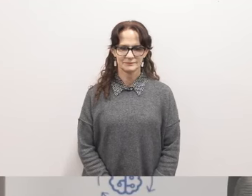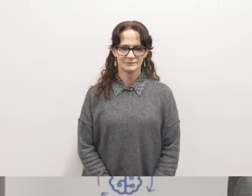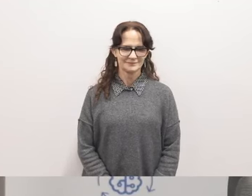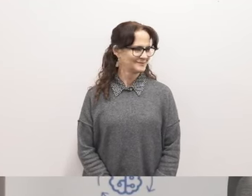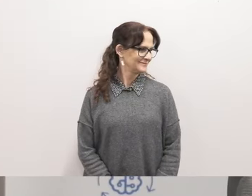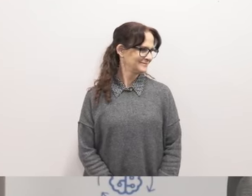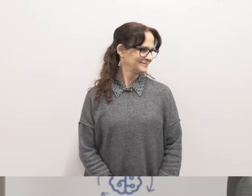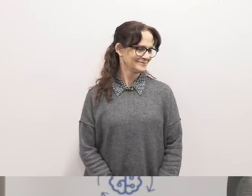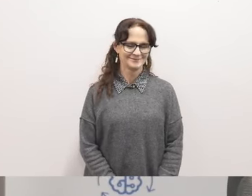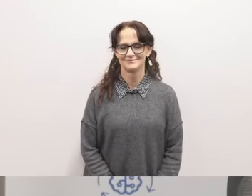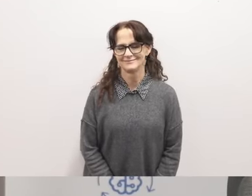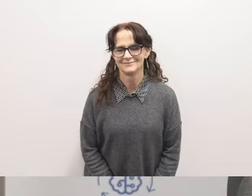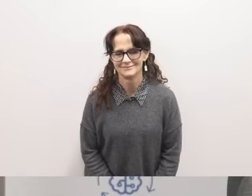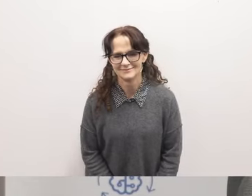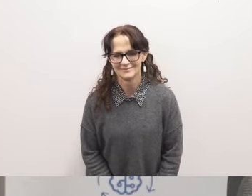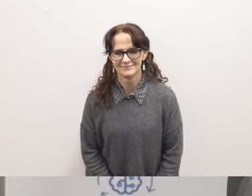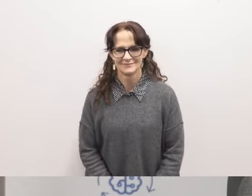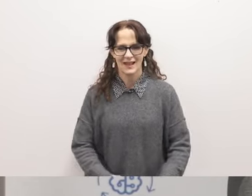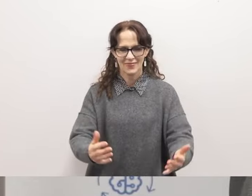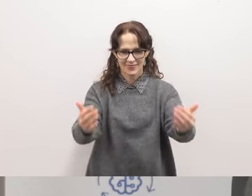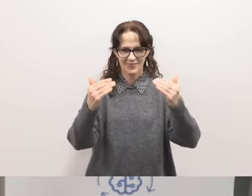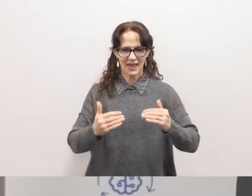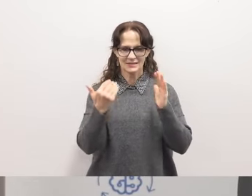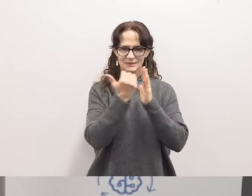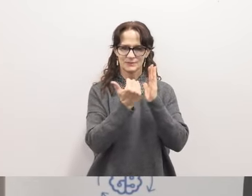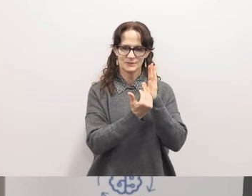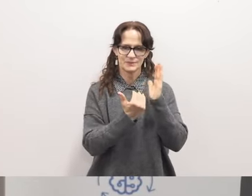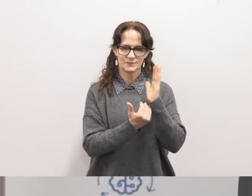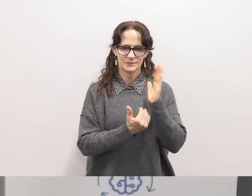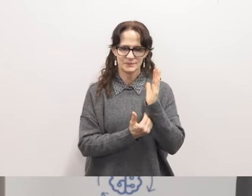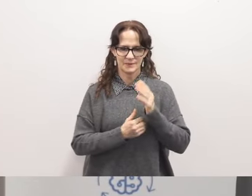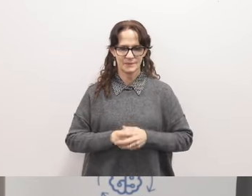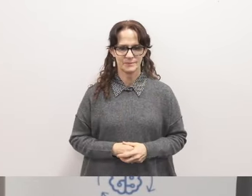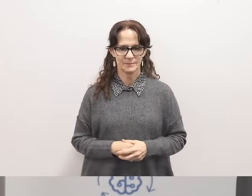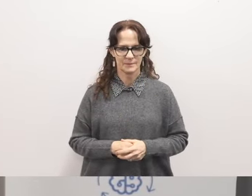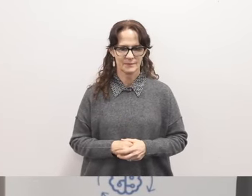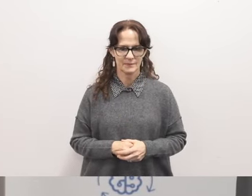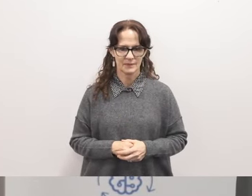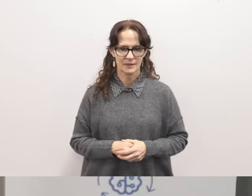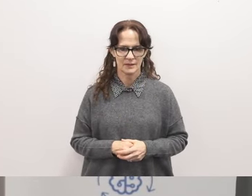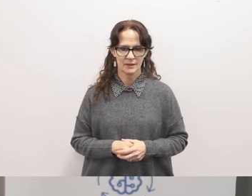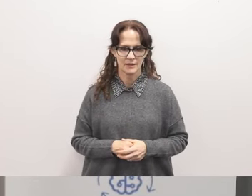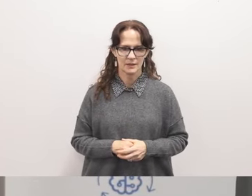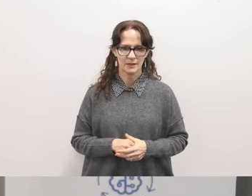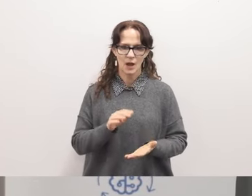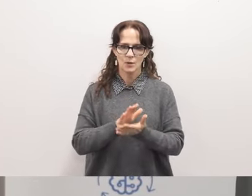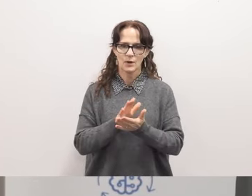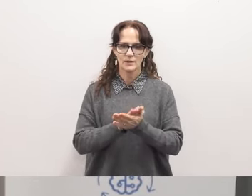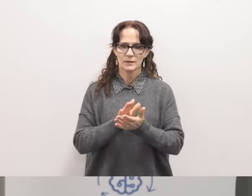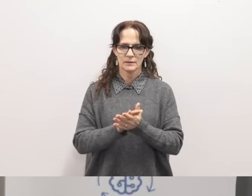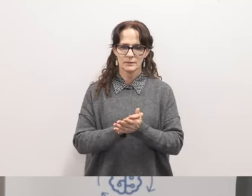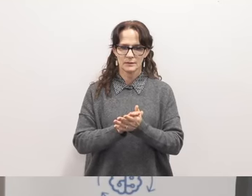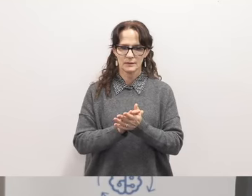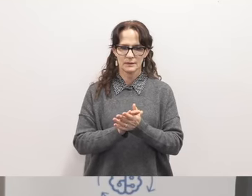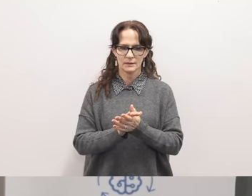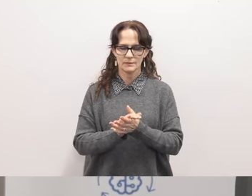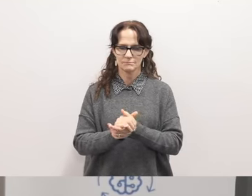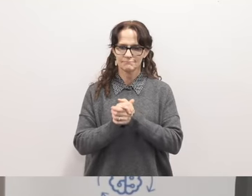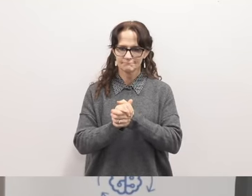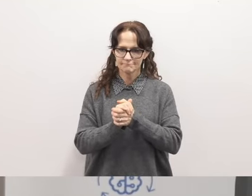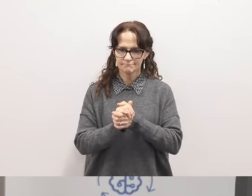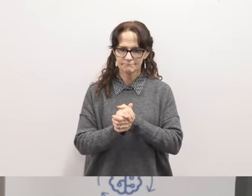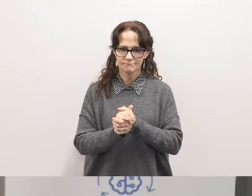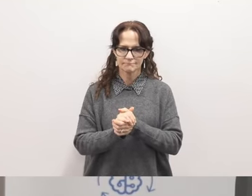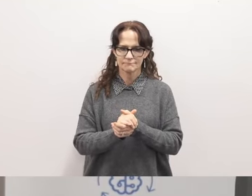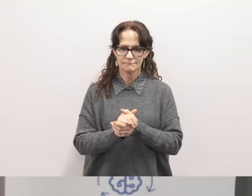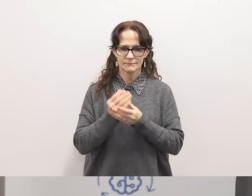Okay, so next on the agenda, we have our recognitions and acknowledgments, so I'll turn our